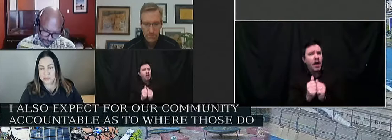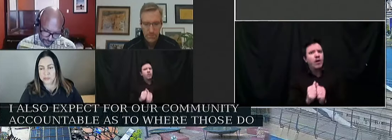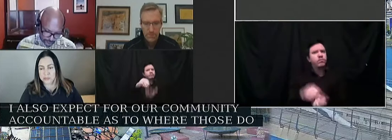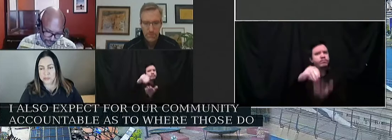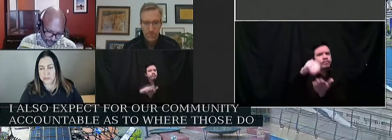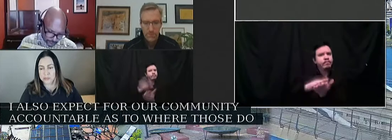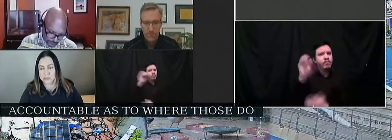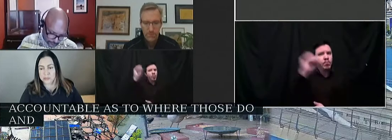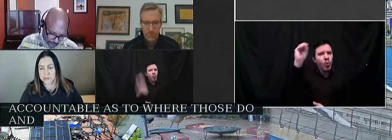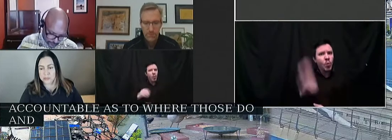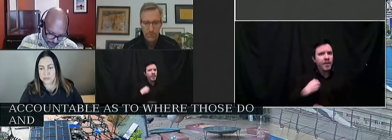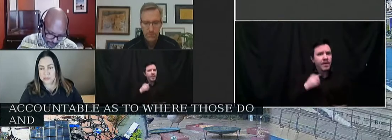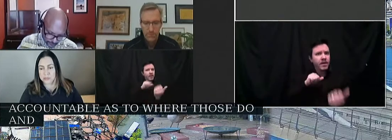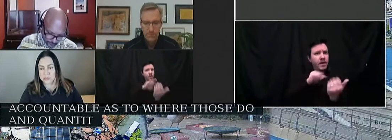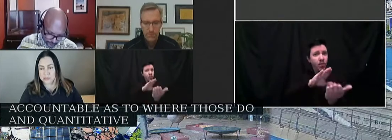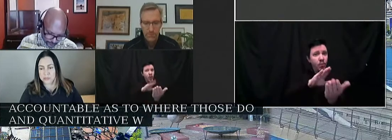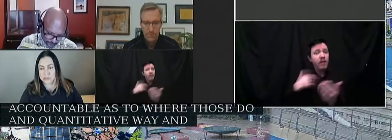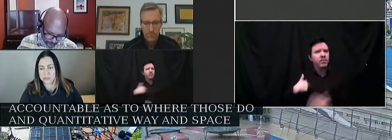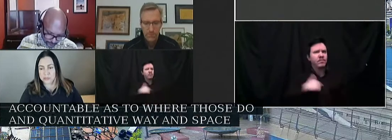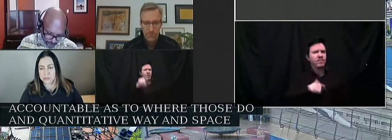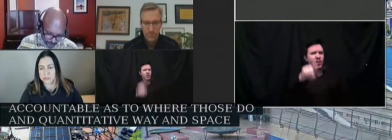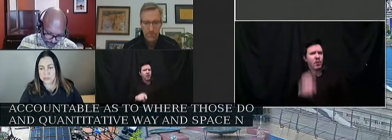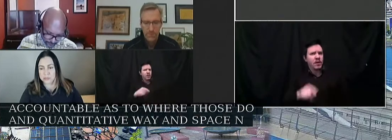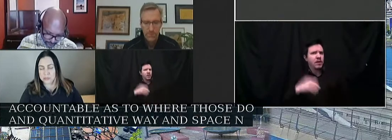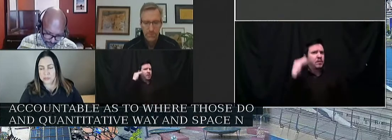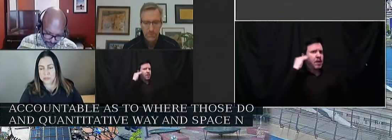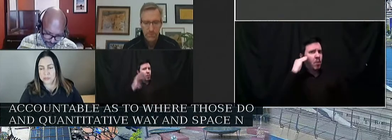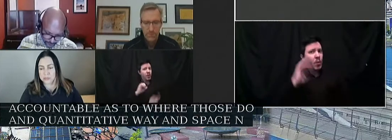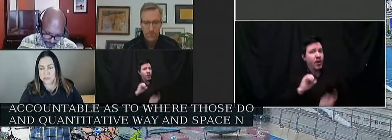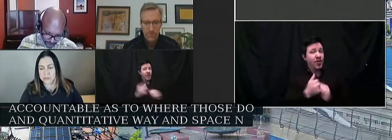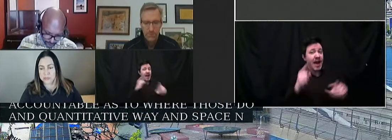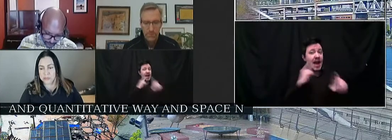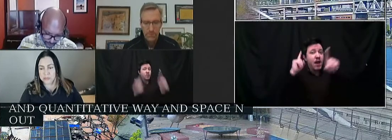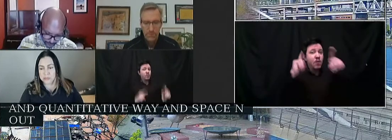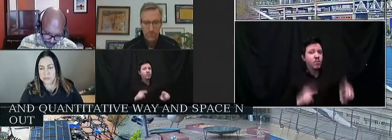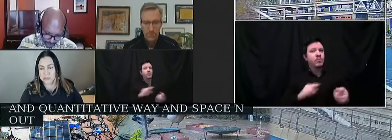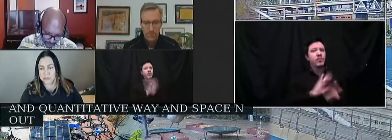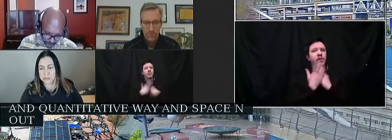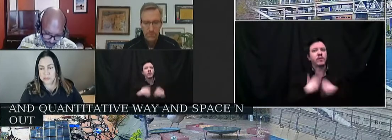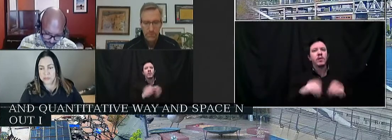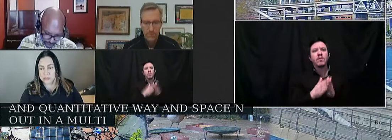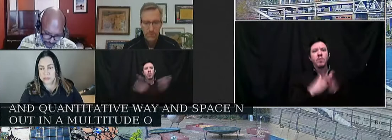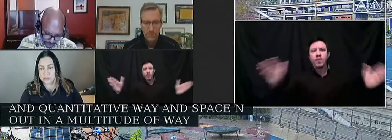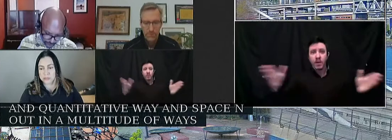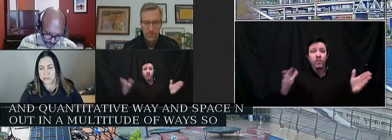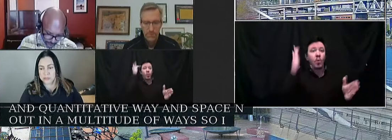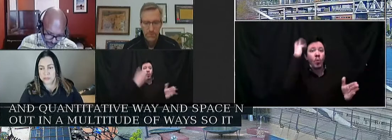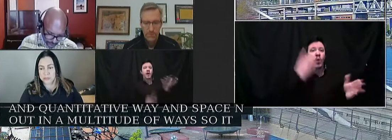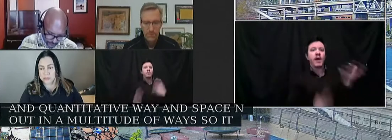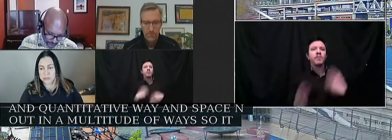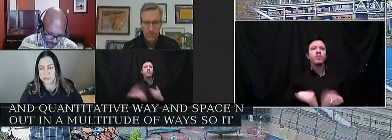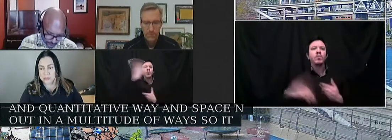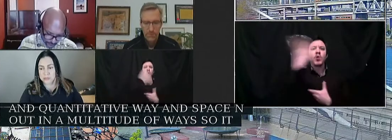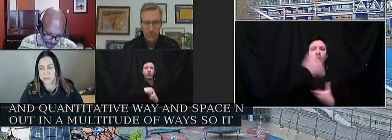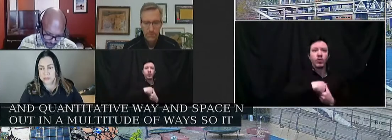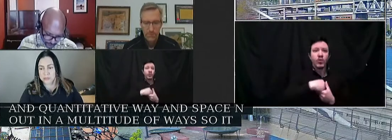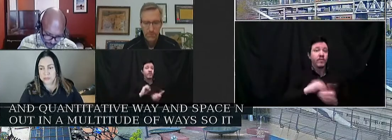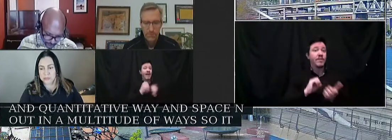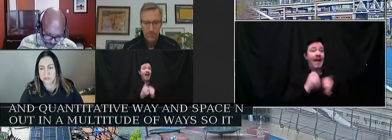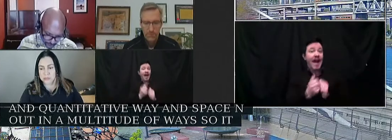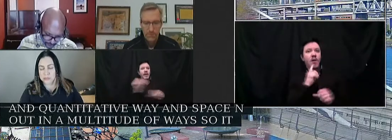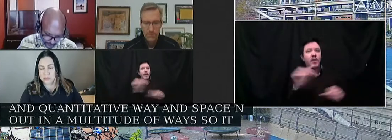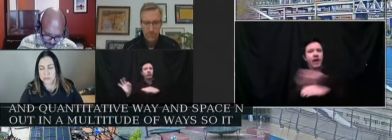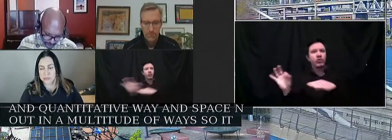and space needs to be made for them to report out in a multitude of ways so that it is inclusive of what and how they work.